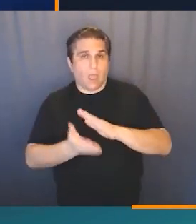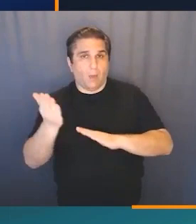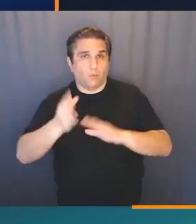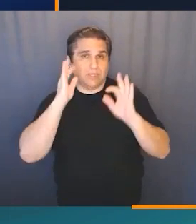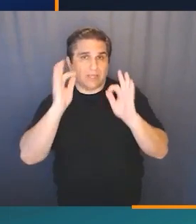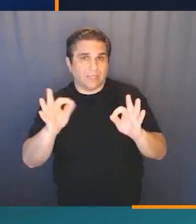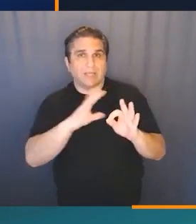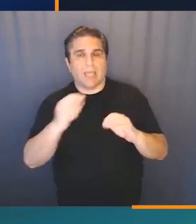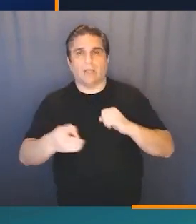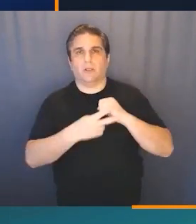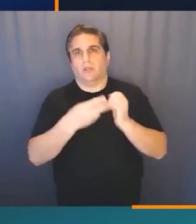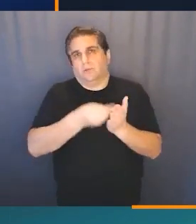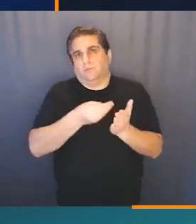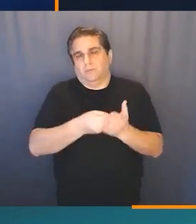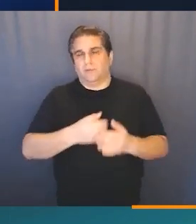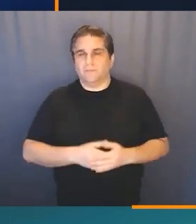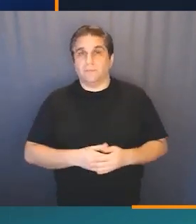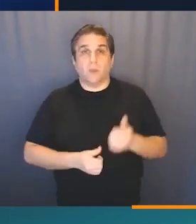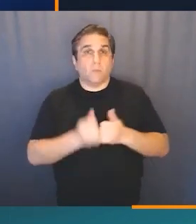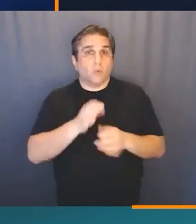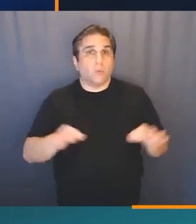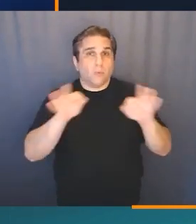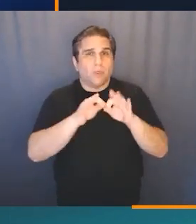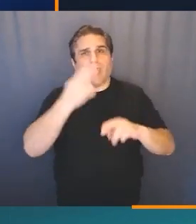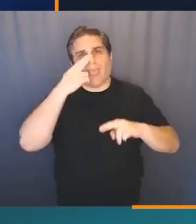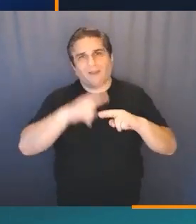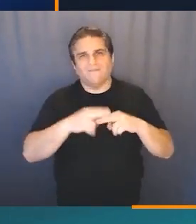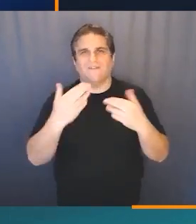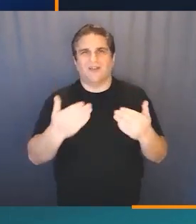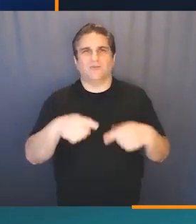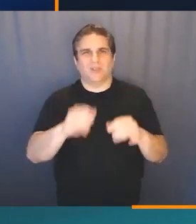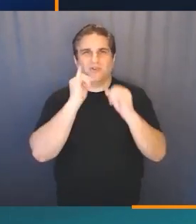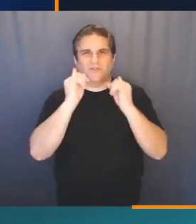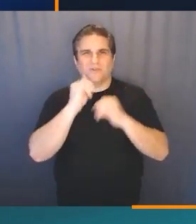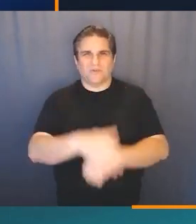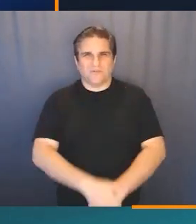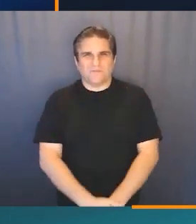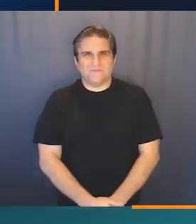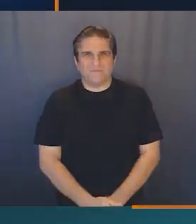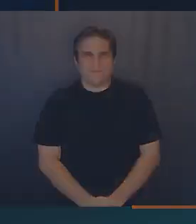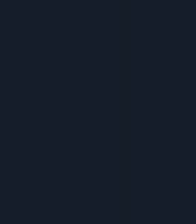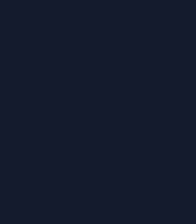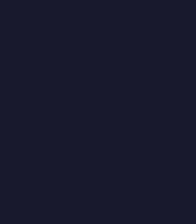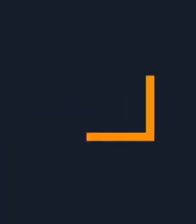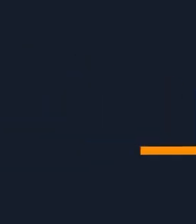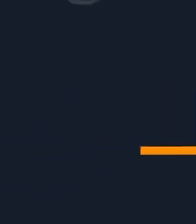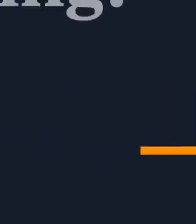need it to be operationally excellent and cost optimal. Most importantly, have fun with your interview.